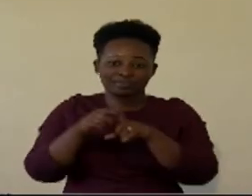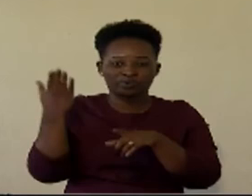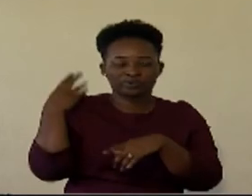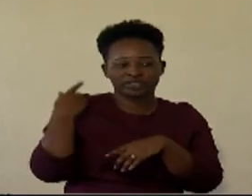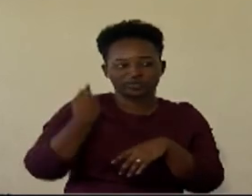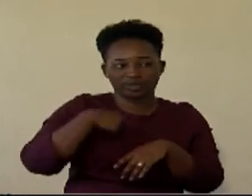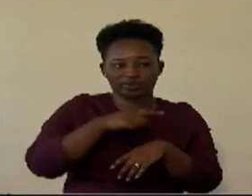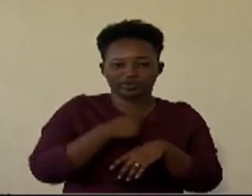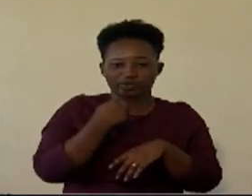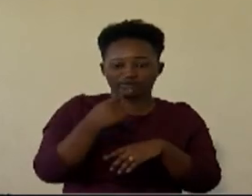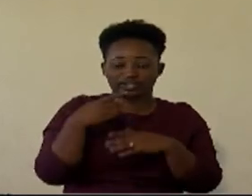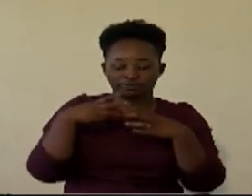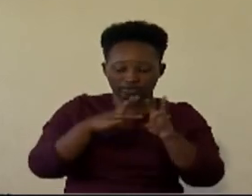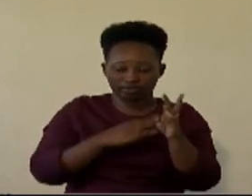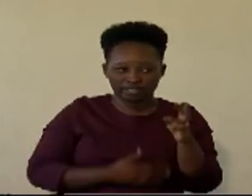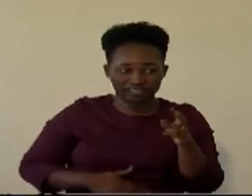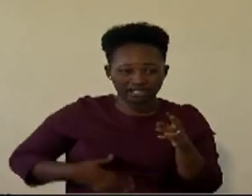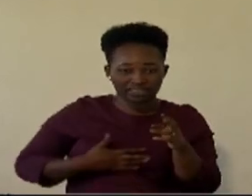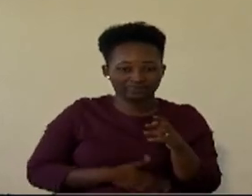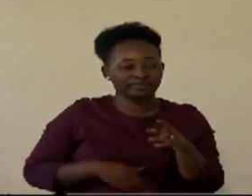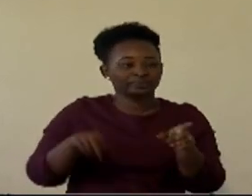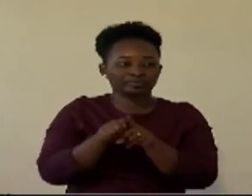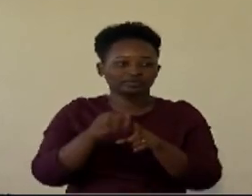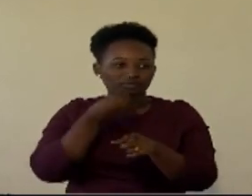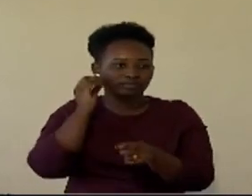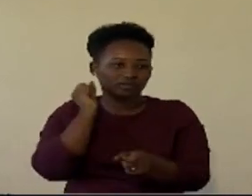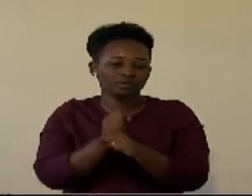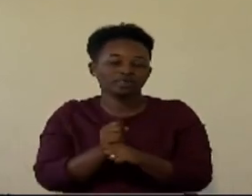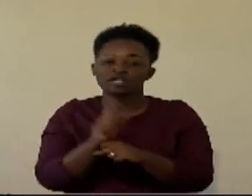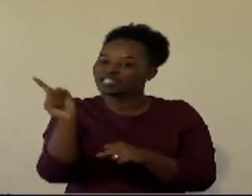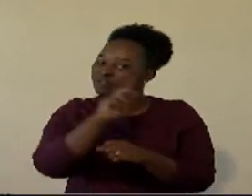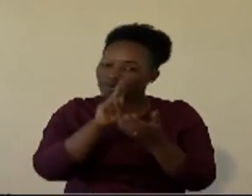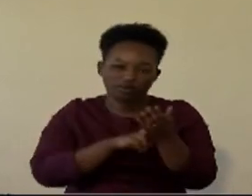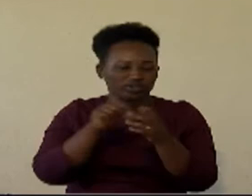remember that scientifically, in the previous homework, we don't use that word.